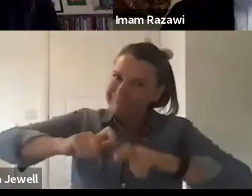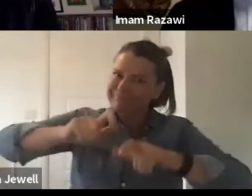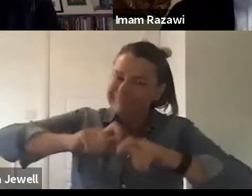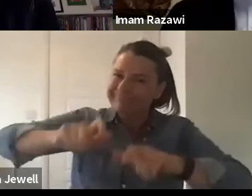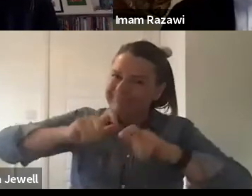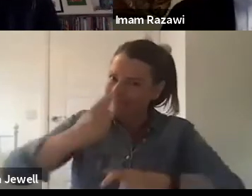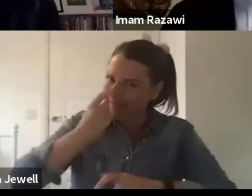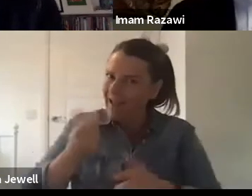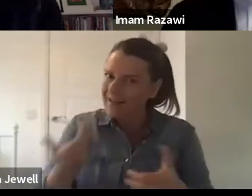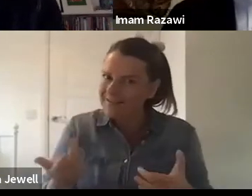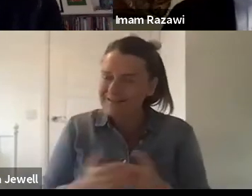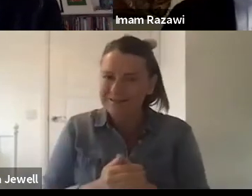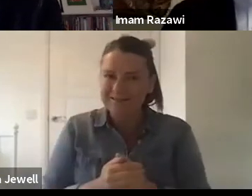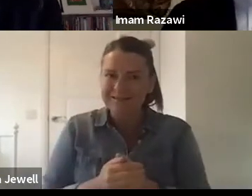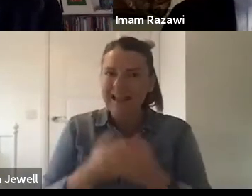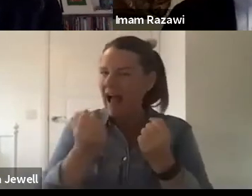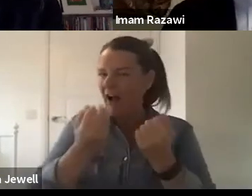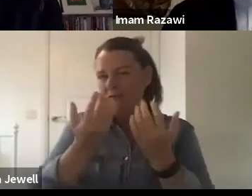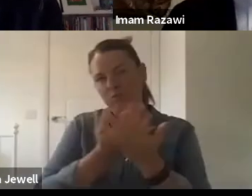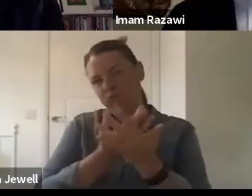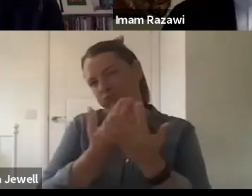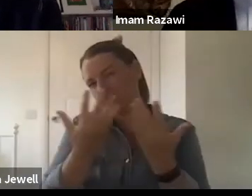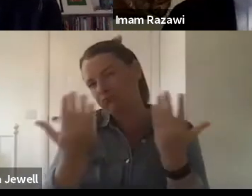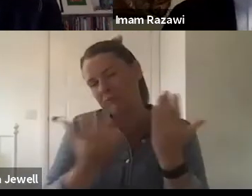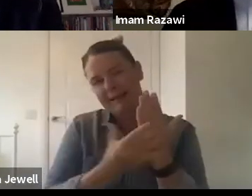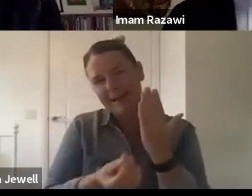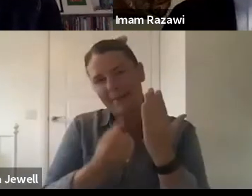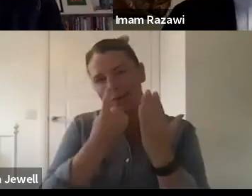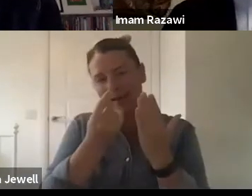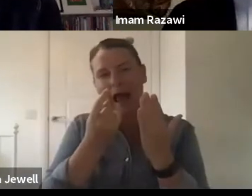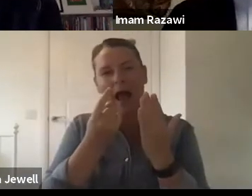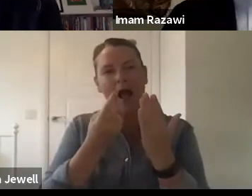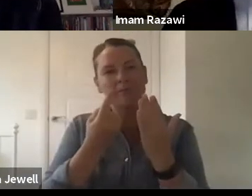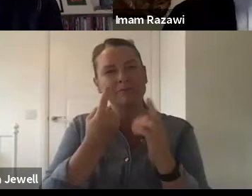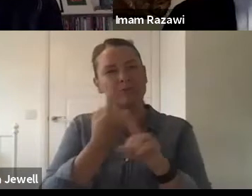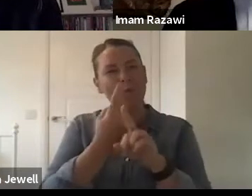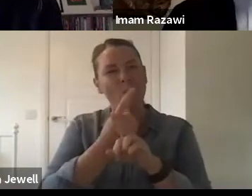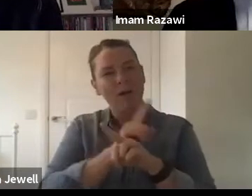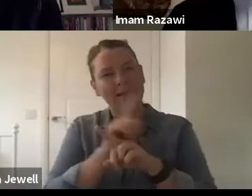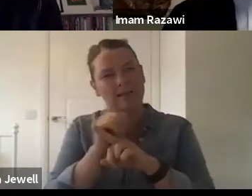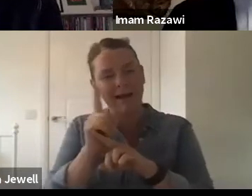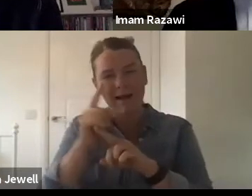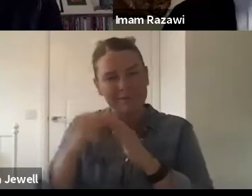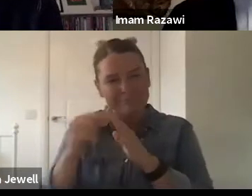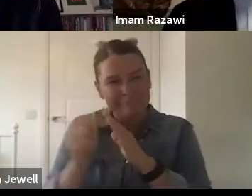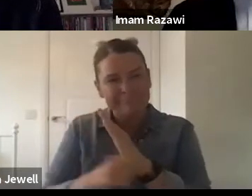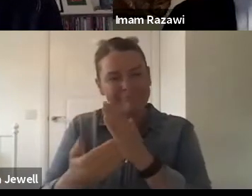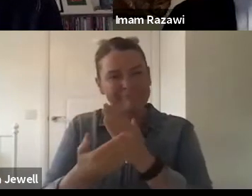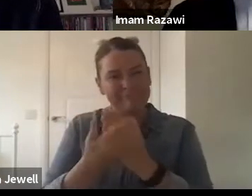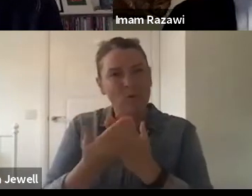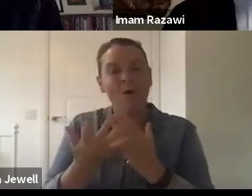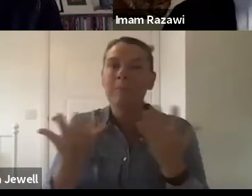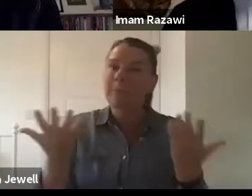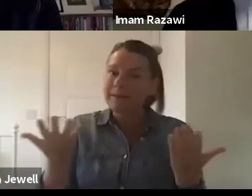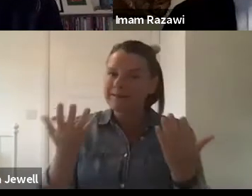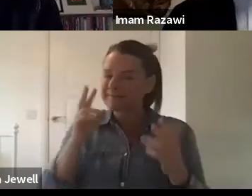There's lots of other examples that we can go into later, I'm sure. But seeing this much more diffuse impact on the rest of the